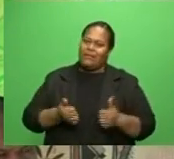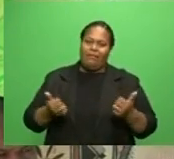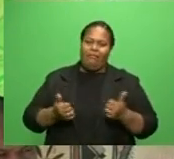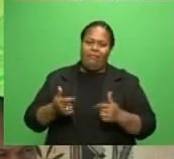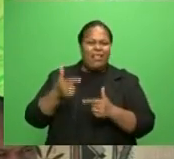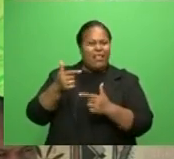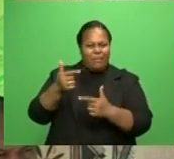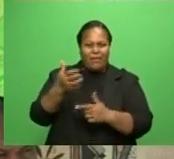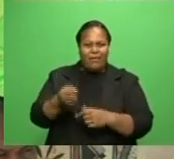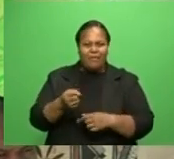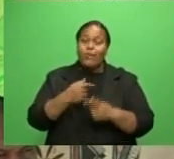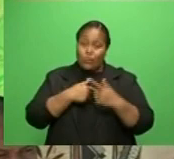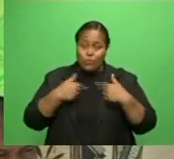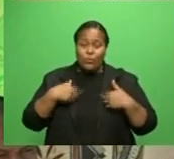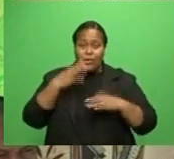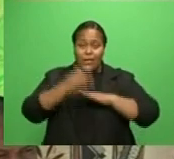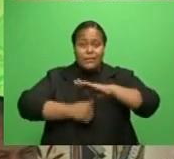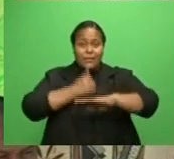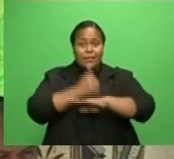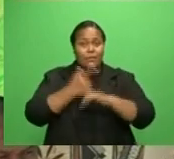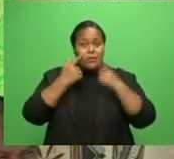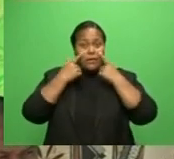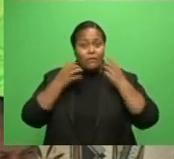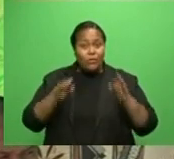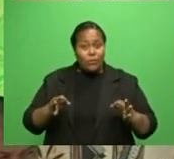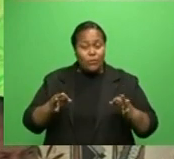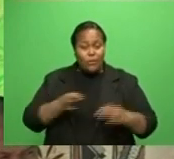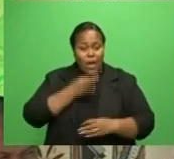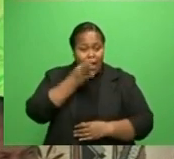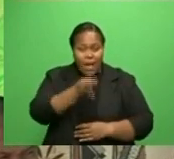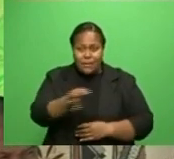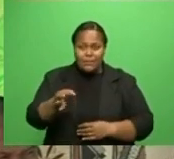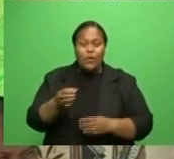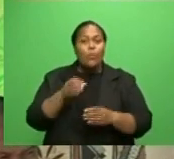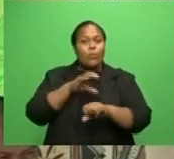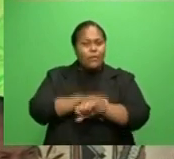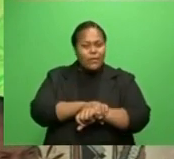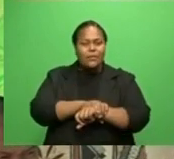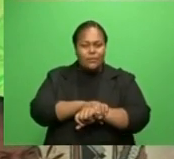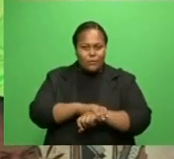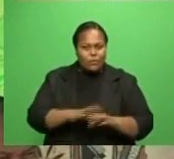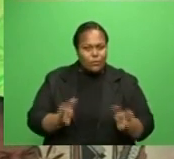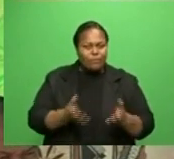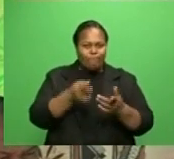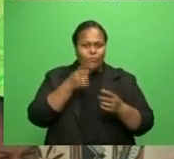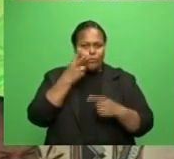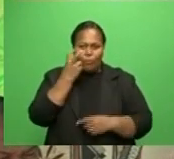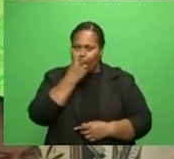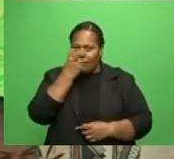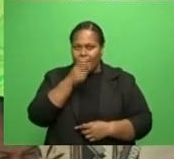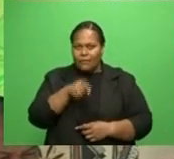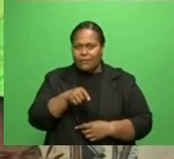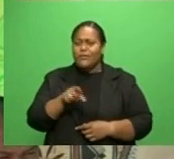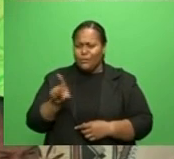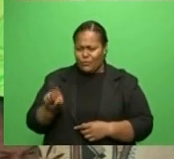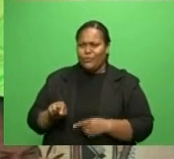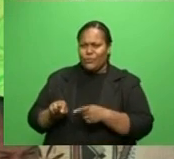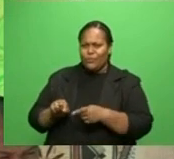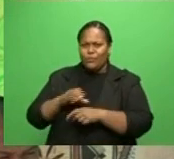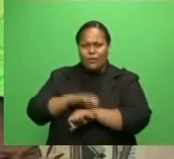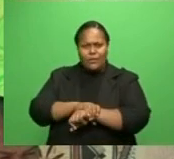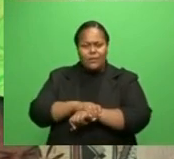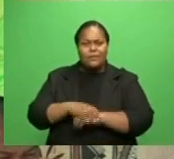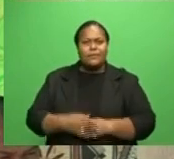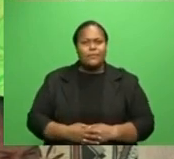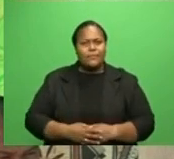established a curfew and we ask our police to enforce it, which they do. And we were forced